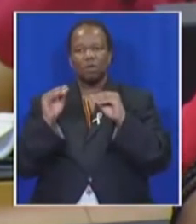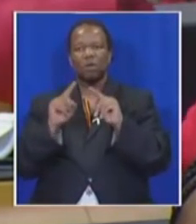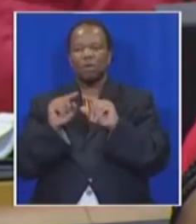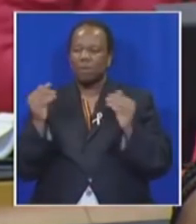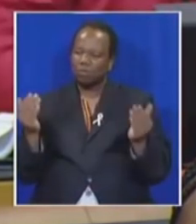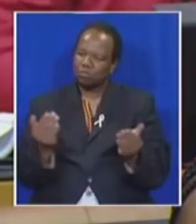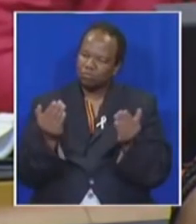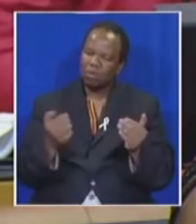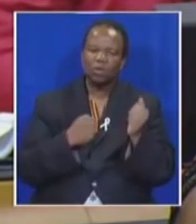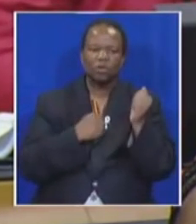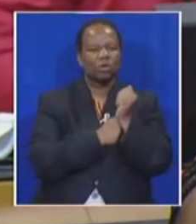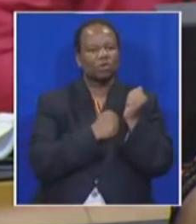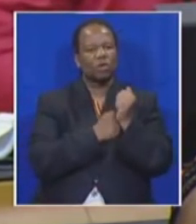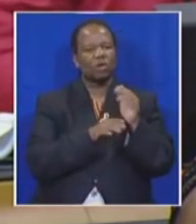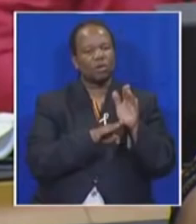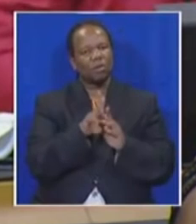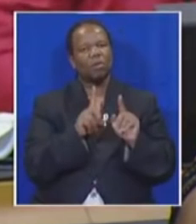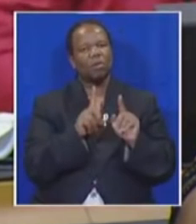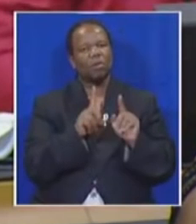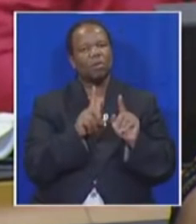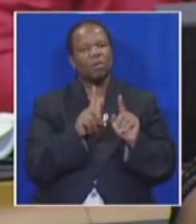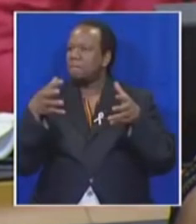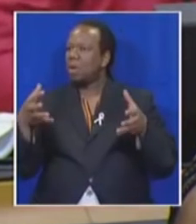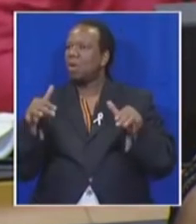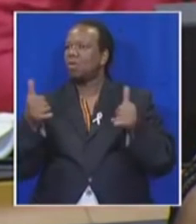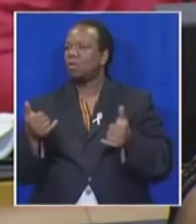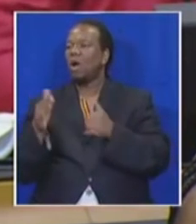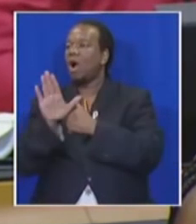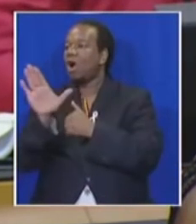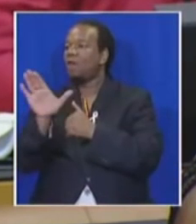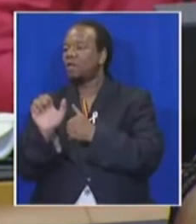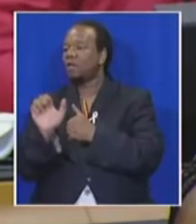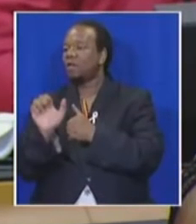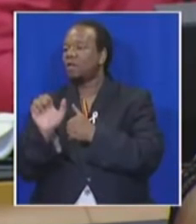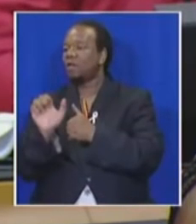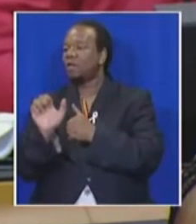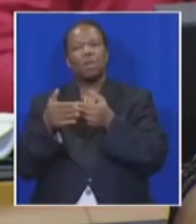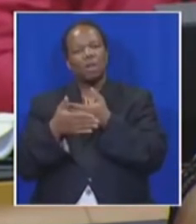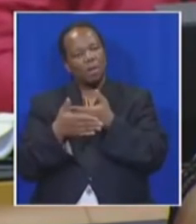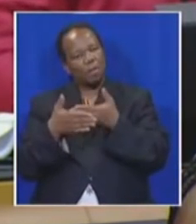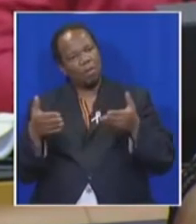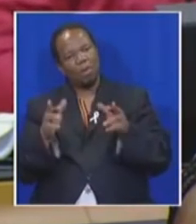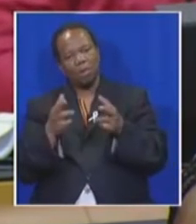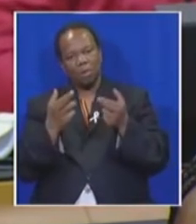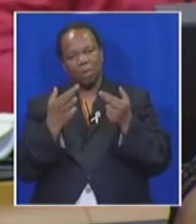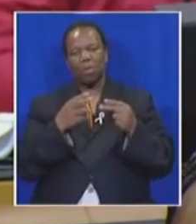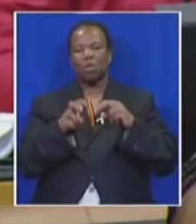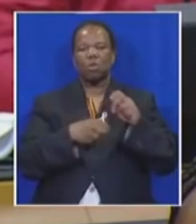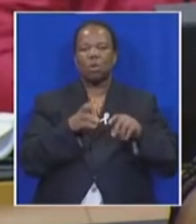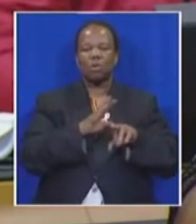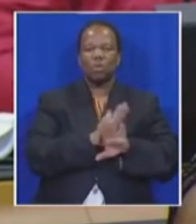industrial development, massive development for the African economy, and an open, accountable, and corrupt free state.